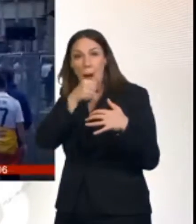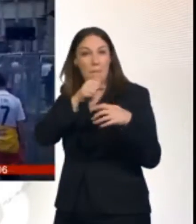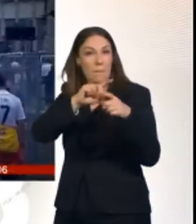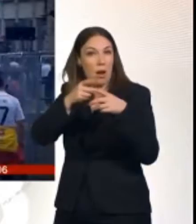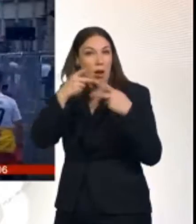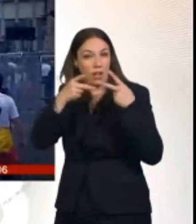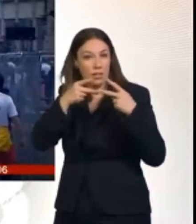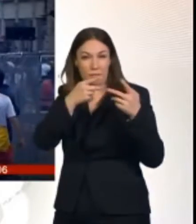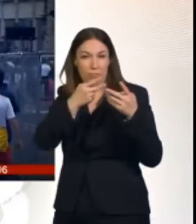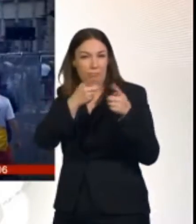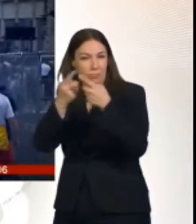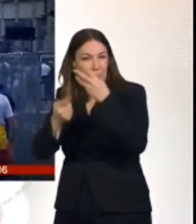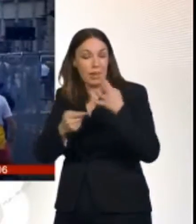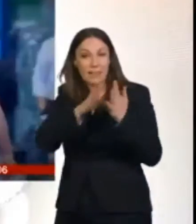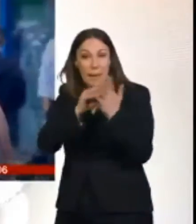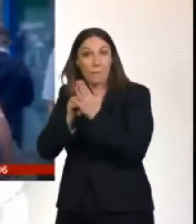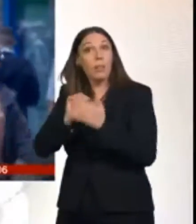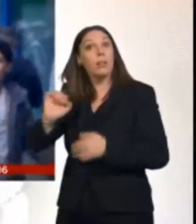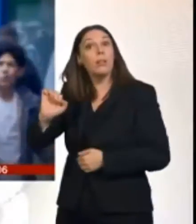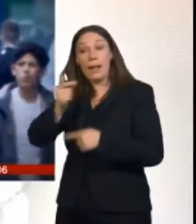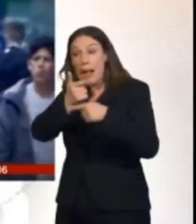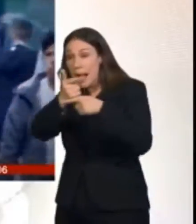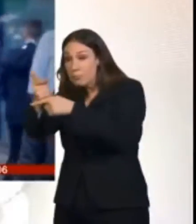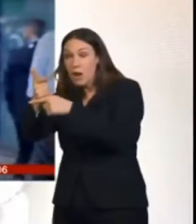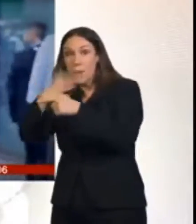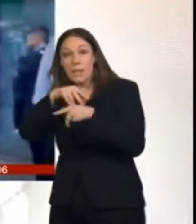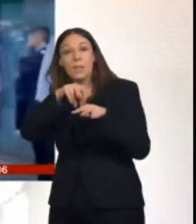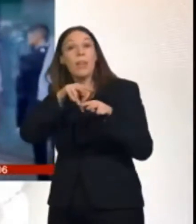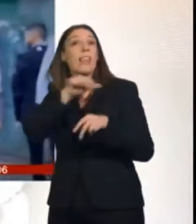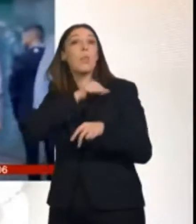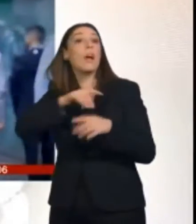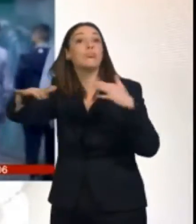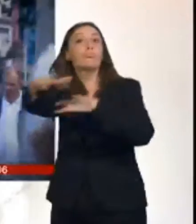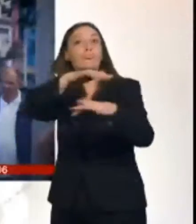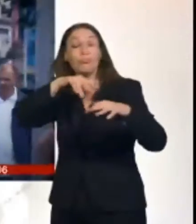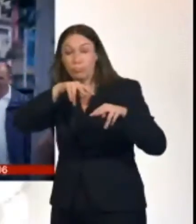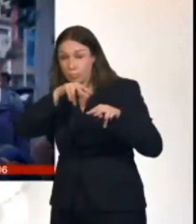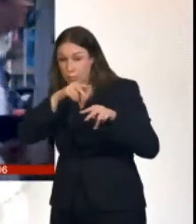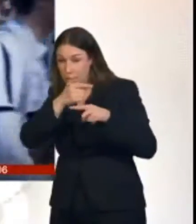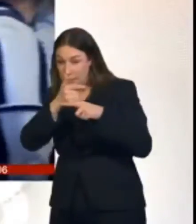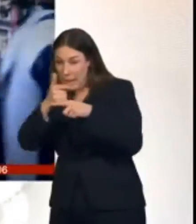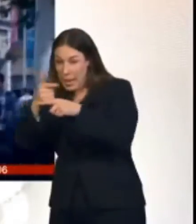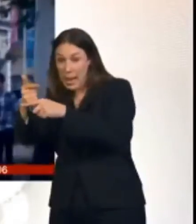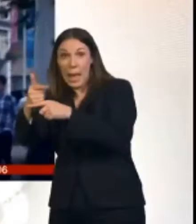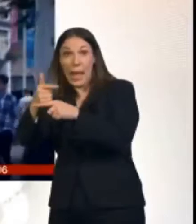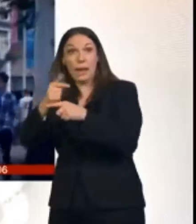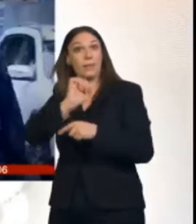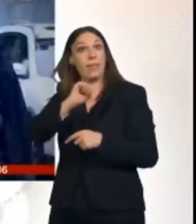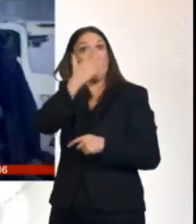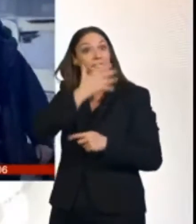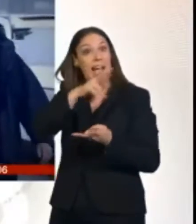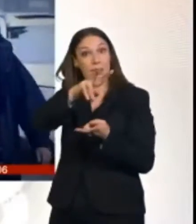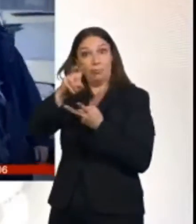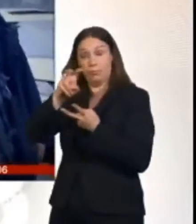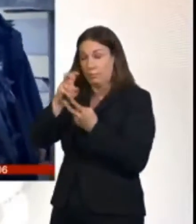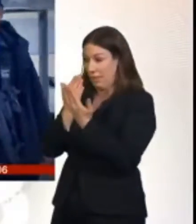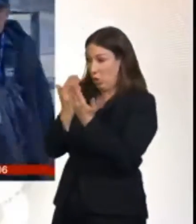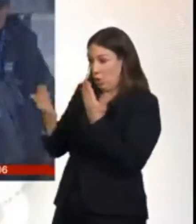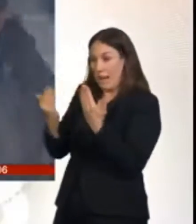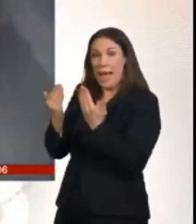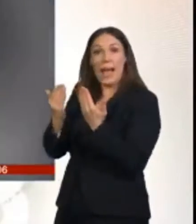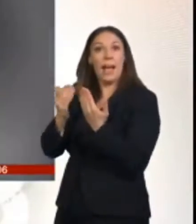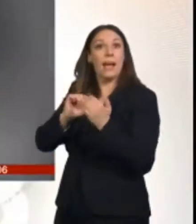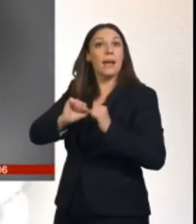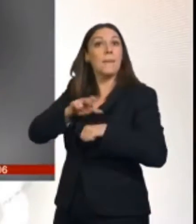spectators, comparing their features to images on a police database. It was part of a trial project funded by the Home Office.